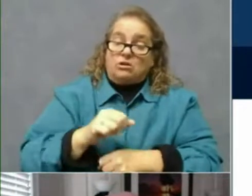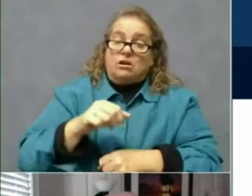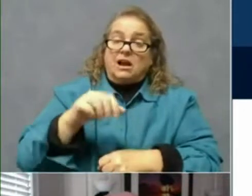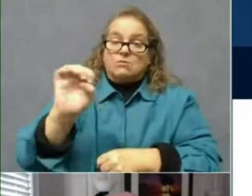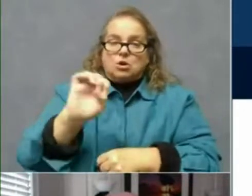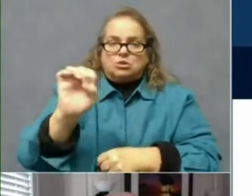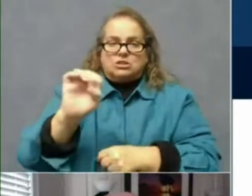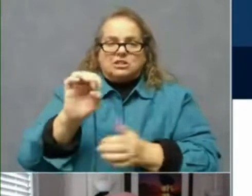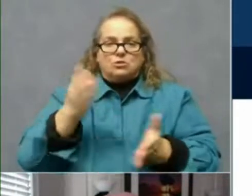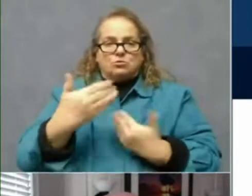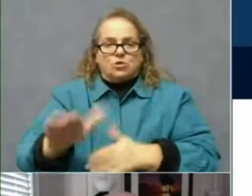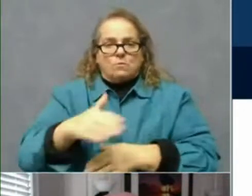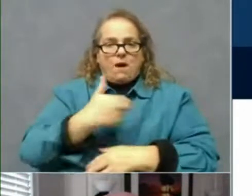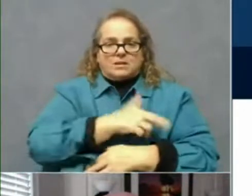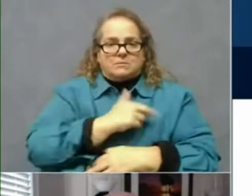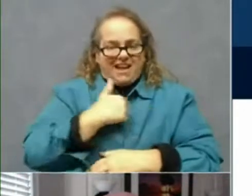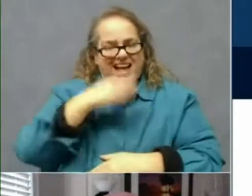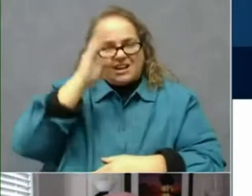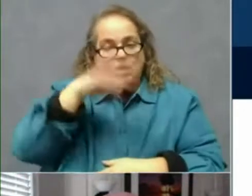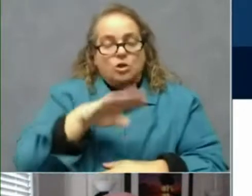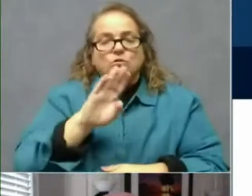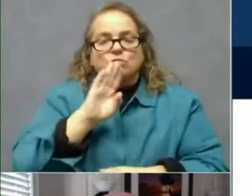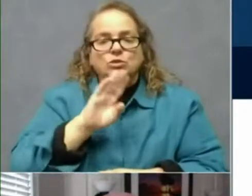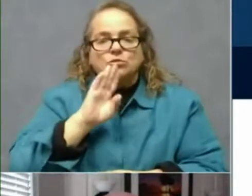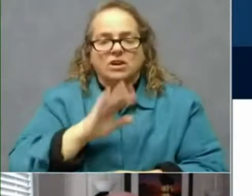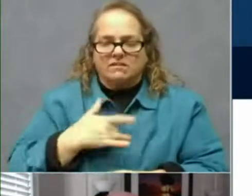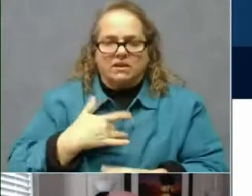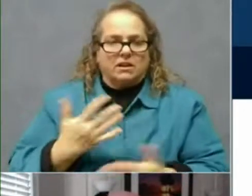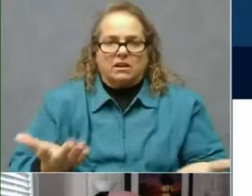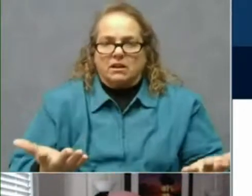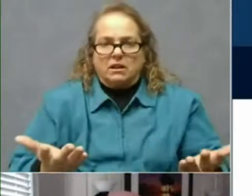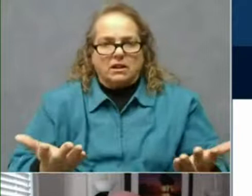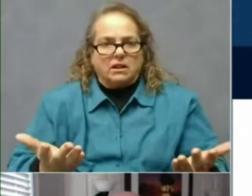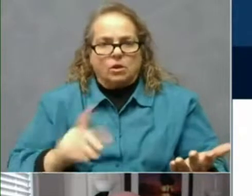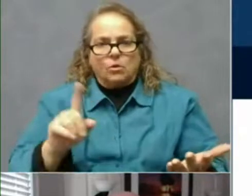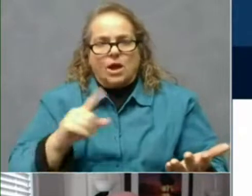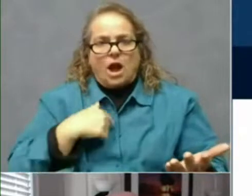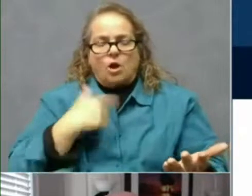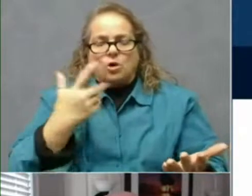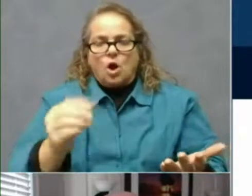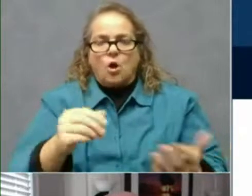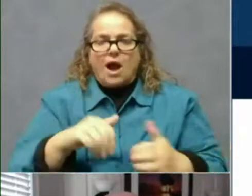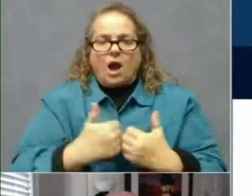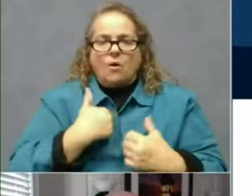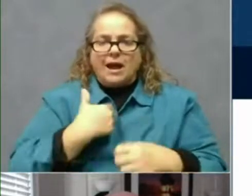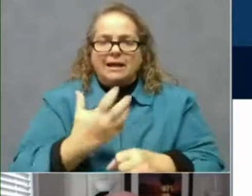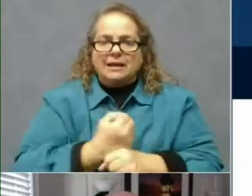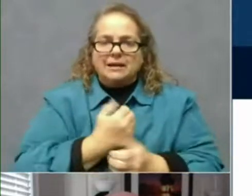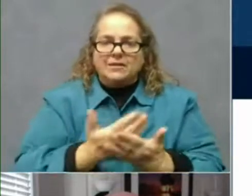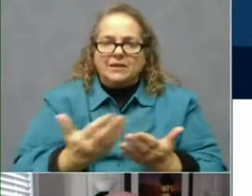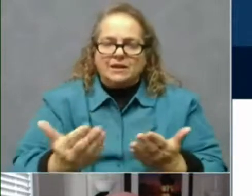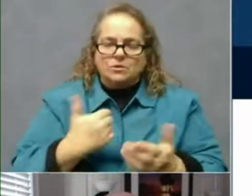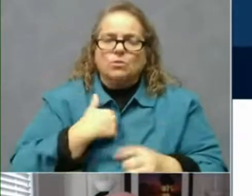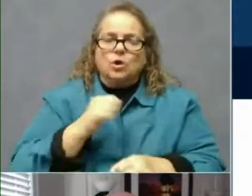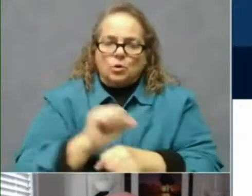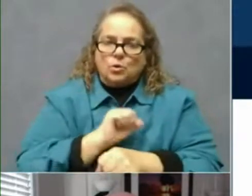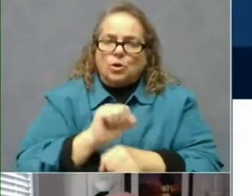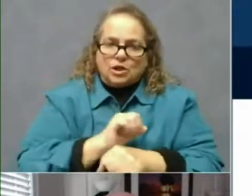know it's frustrating. It feels disempowering, not knowing where to go and how to get things. We're working on that.